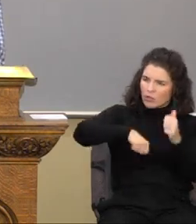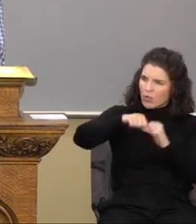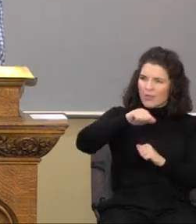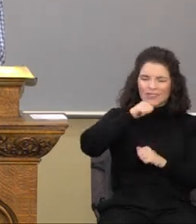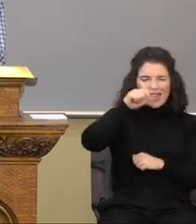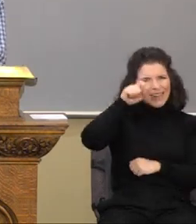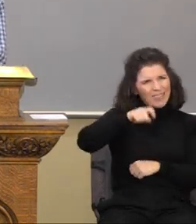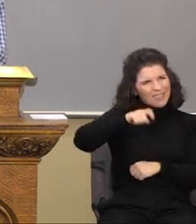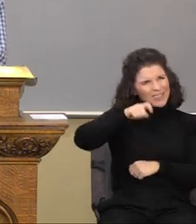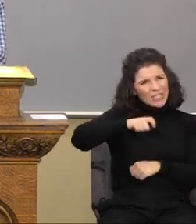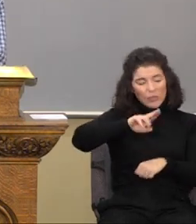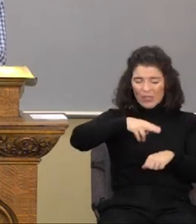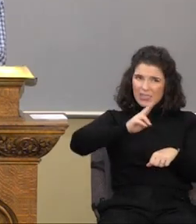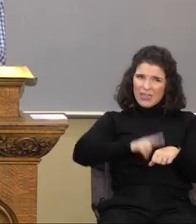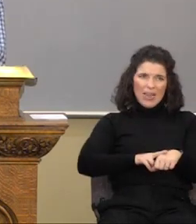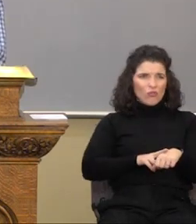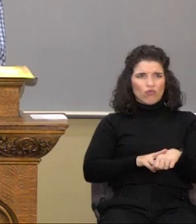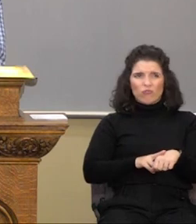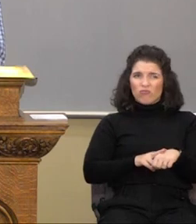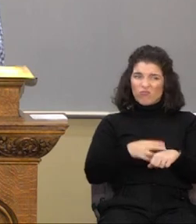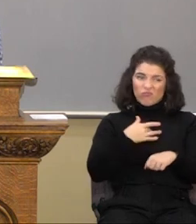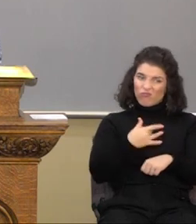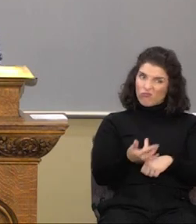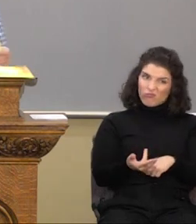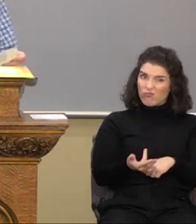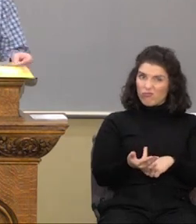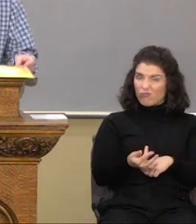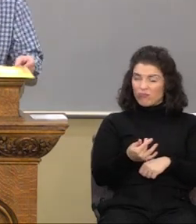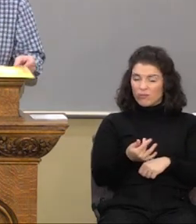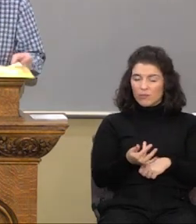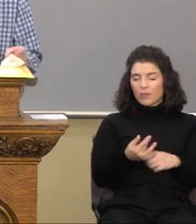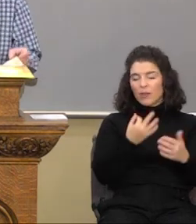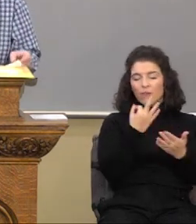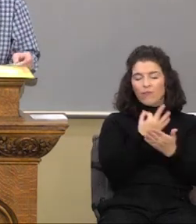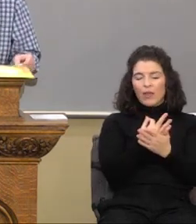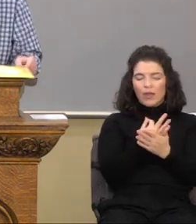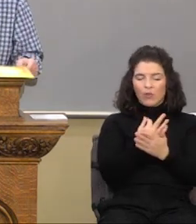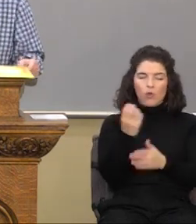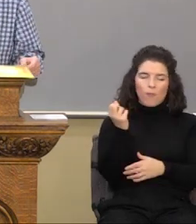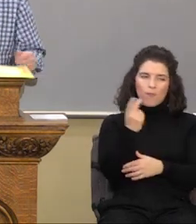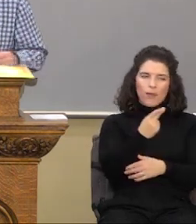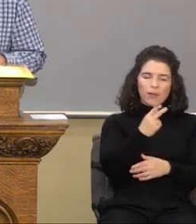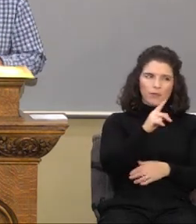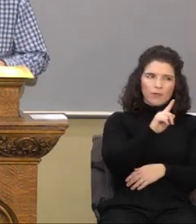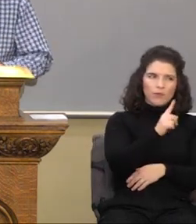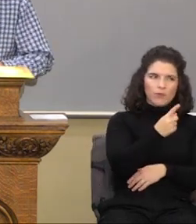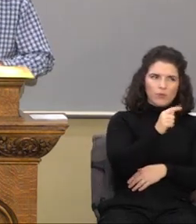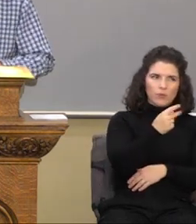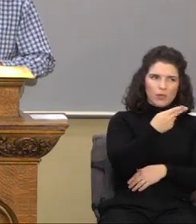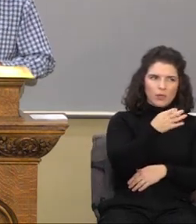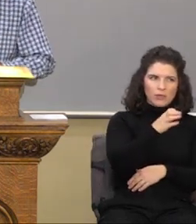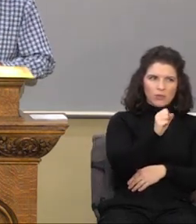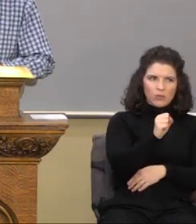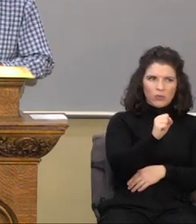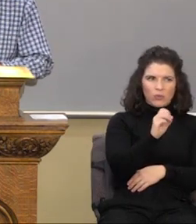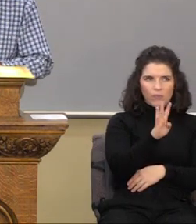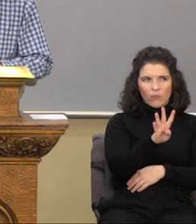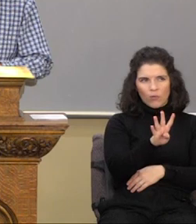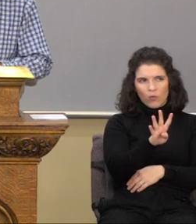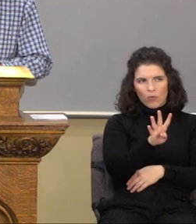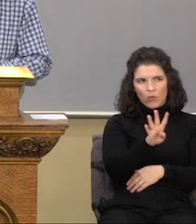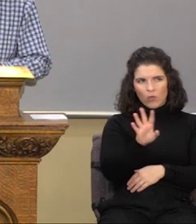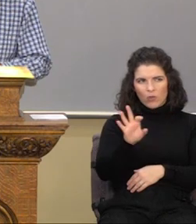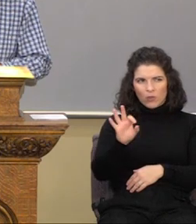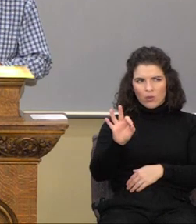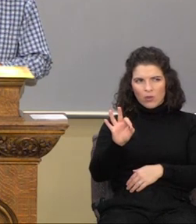natural. In fact, go over there to chapter four, First Thessalonians chapter four. And notice there at